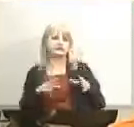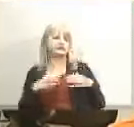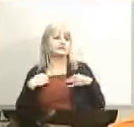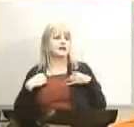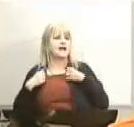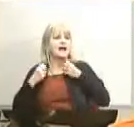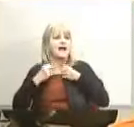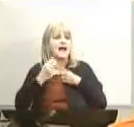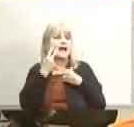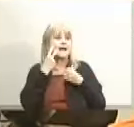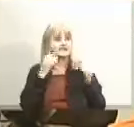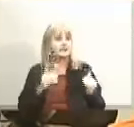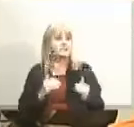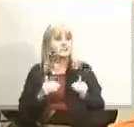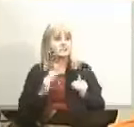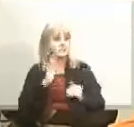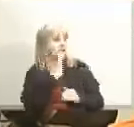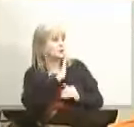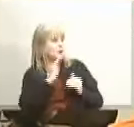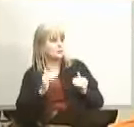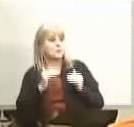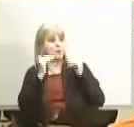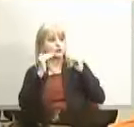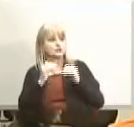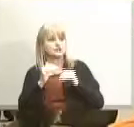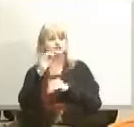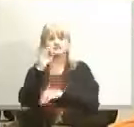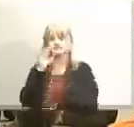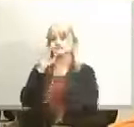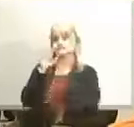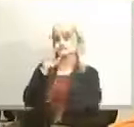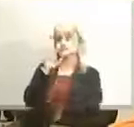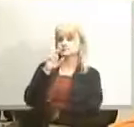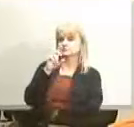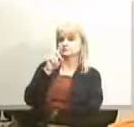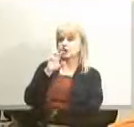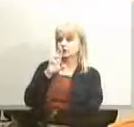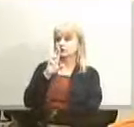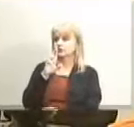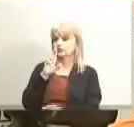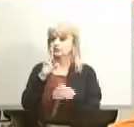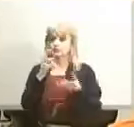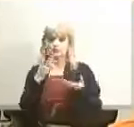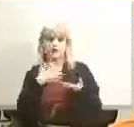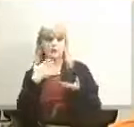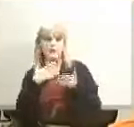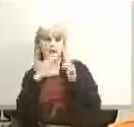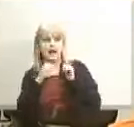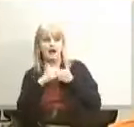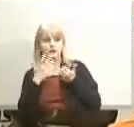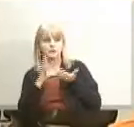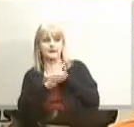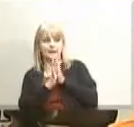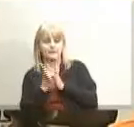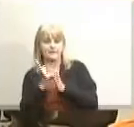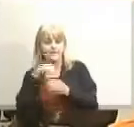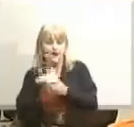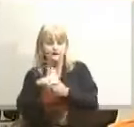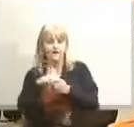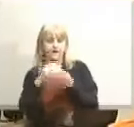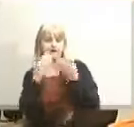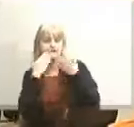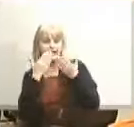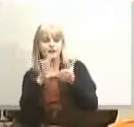seeing your presentations and how you stepped in so capably and i just a personal thank you and congratulations